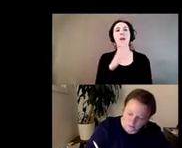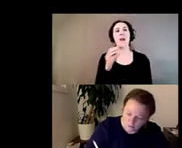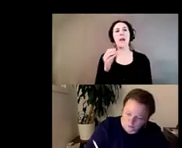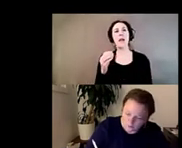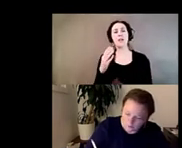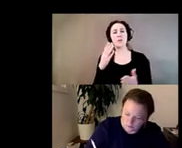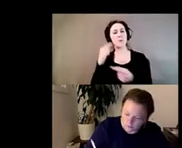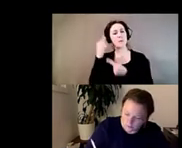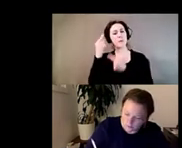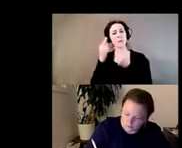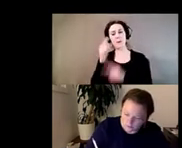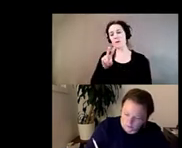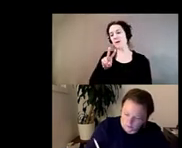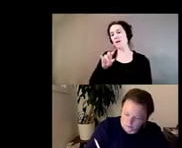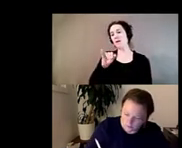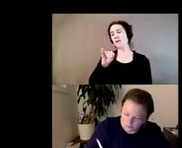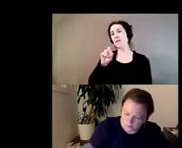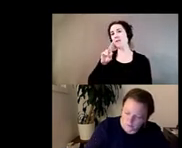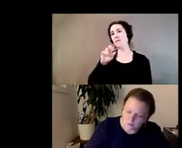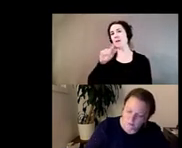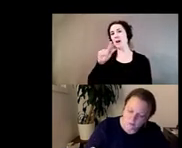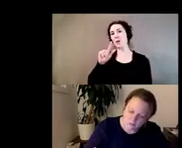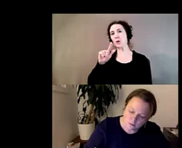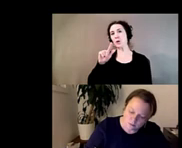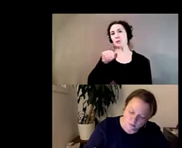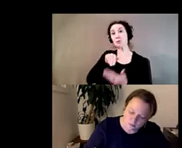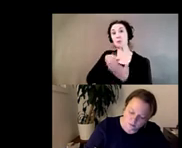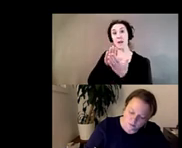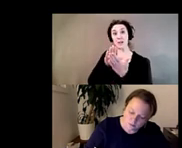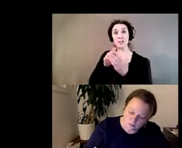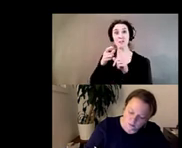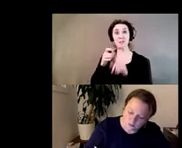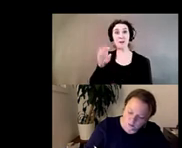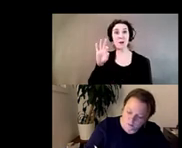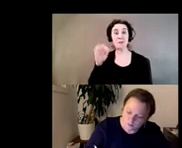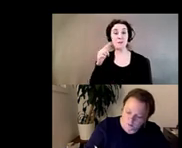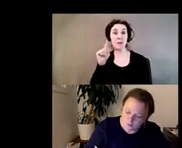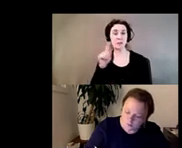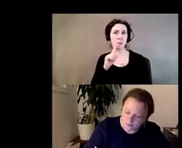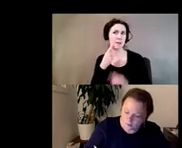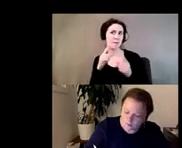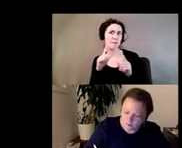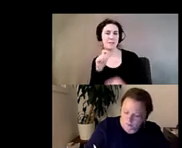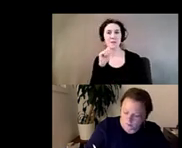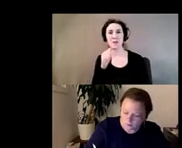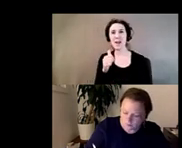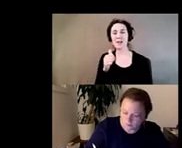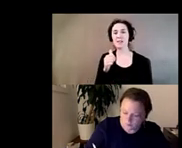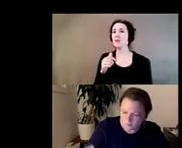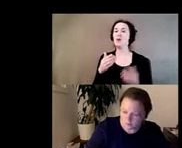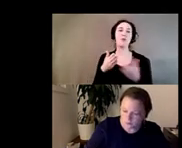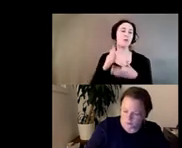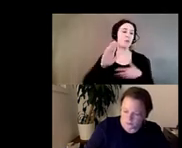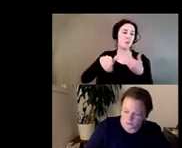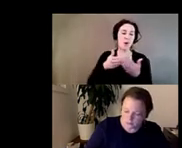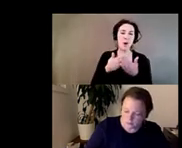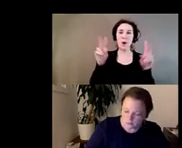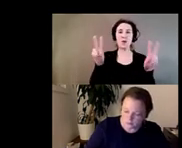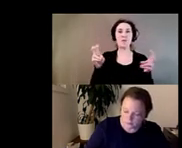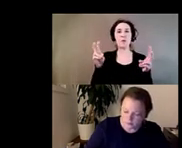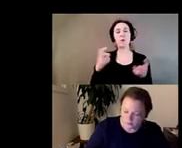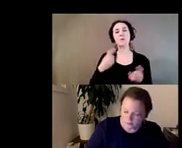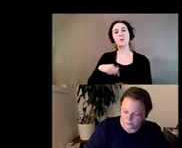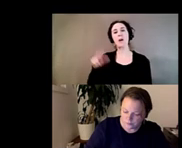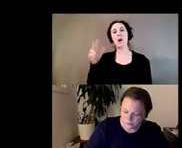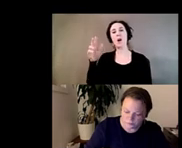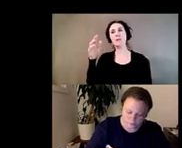was effective but I think at least so far and I think in all these quotes we're hearing that the piece and